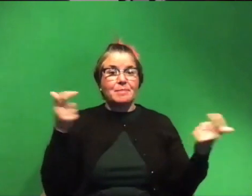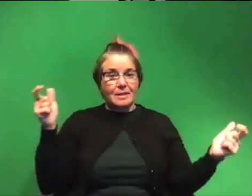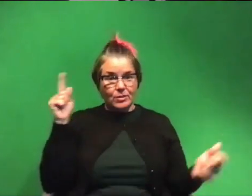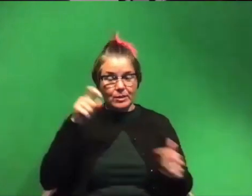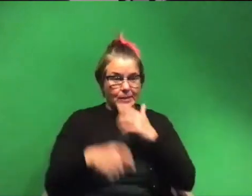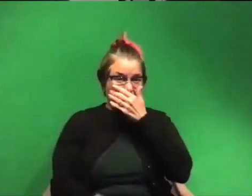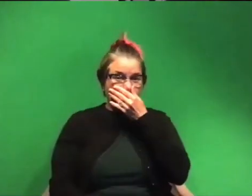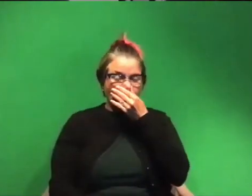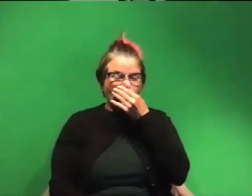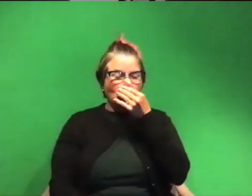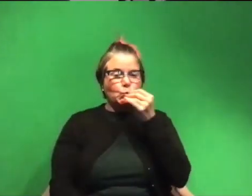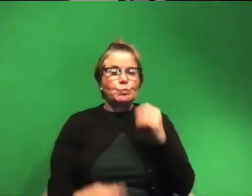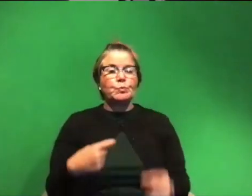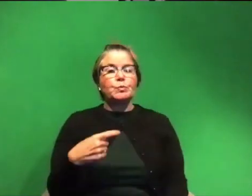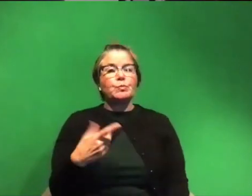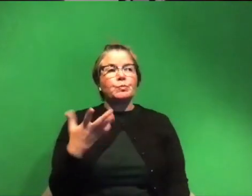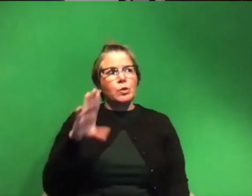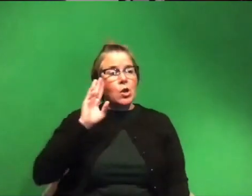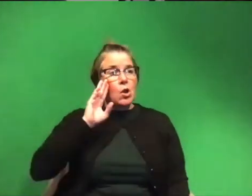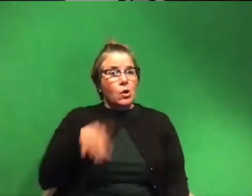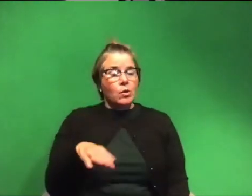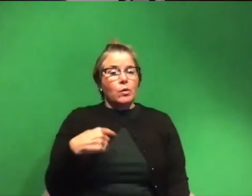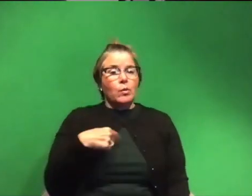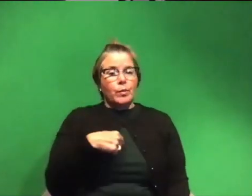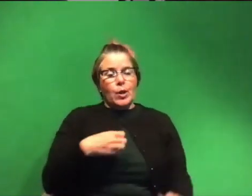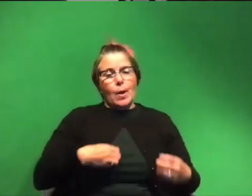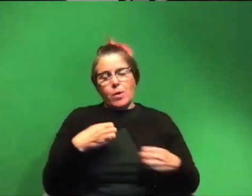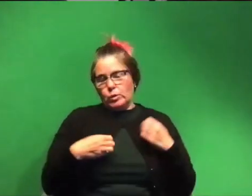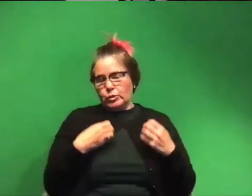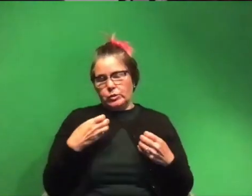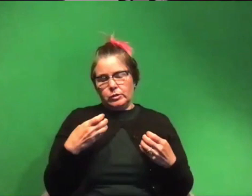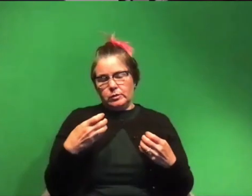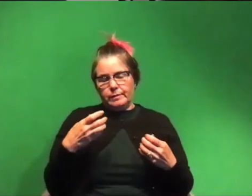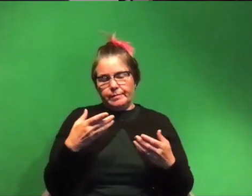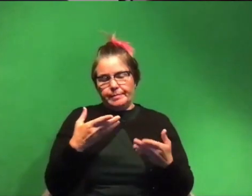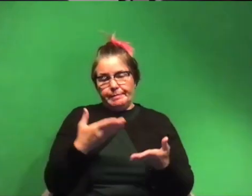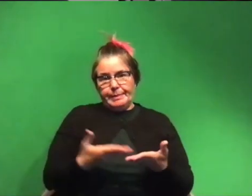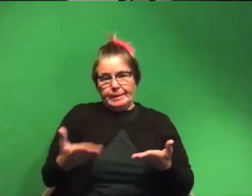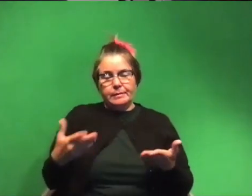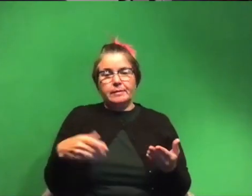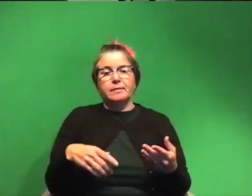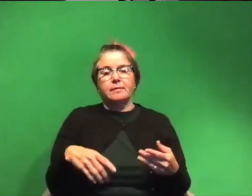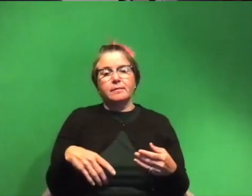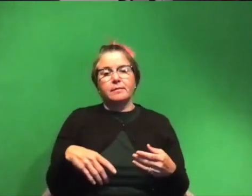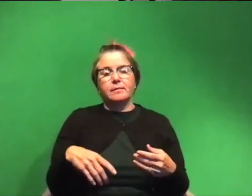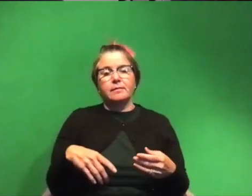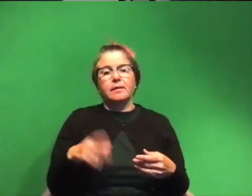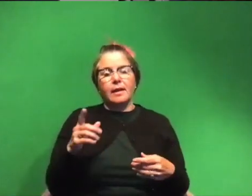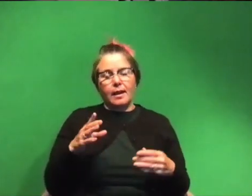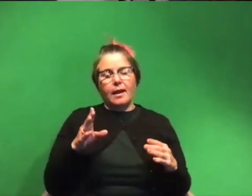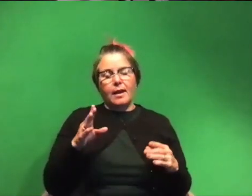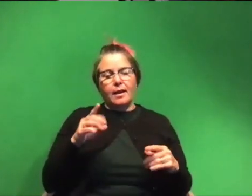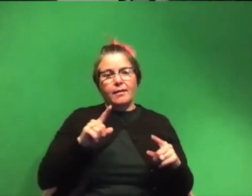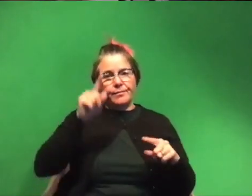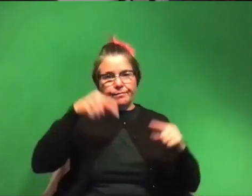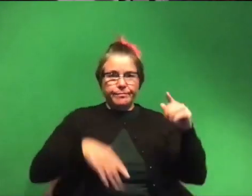we know that we are emotional beings inherently we know that we can fluctuate through a lot